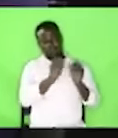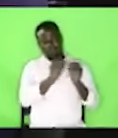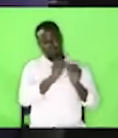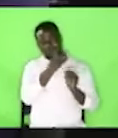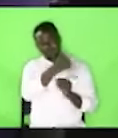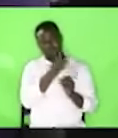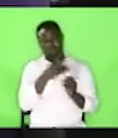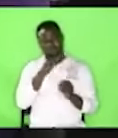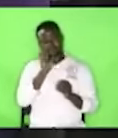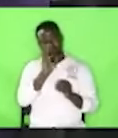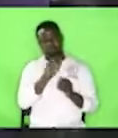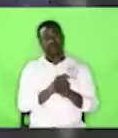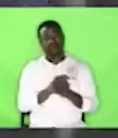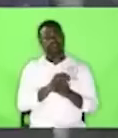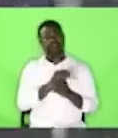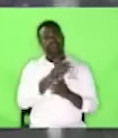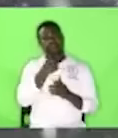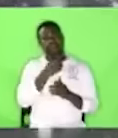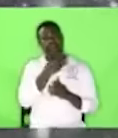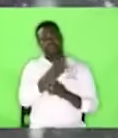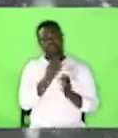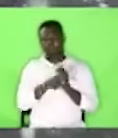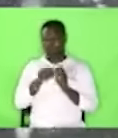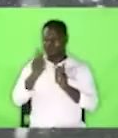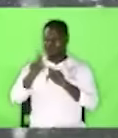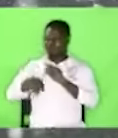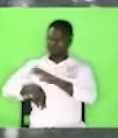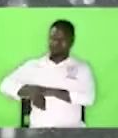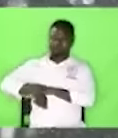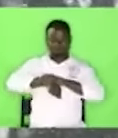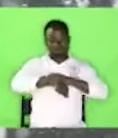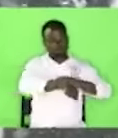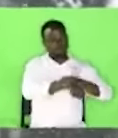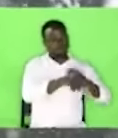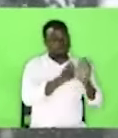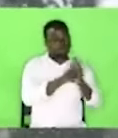fellow came to call me to go and pray for this man who was sick.